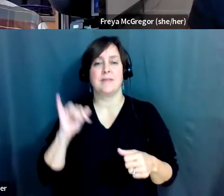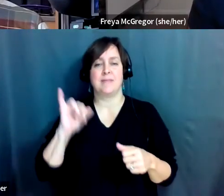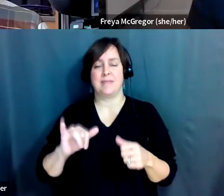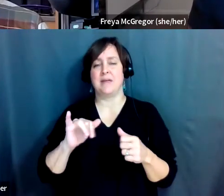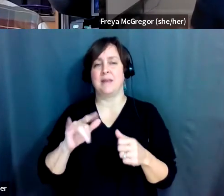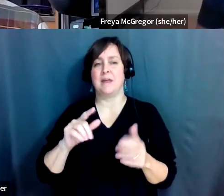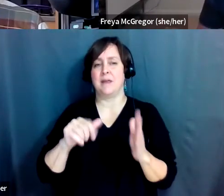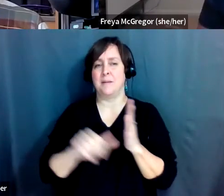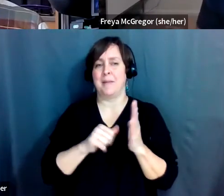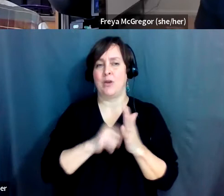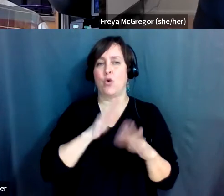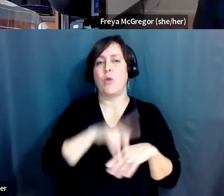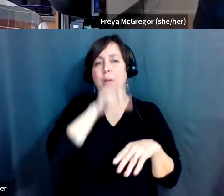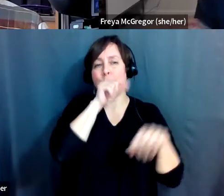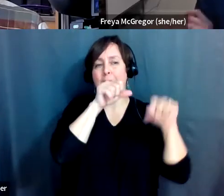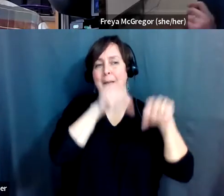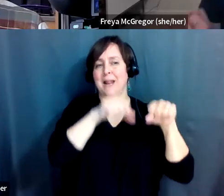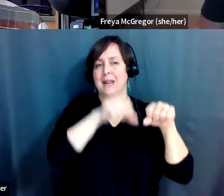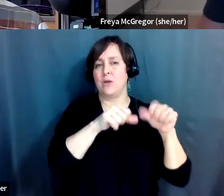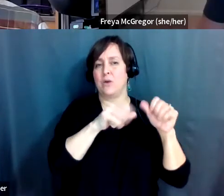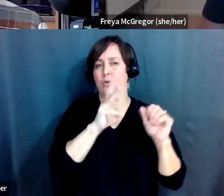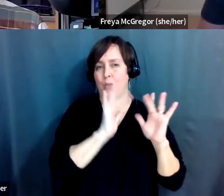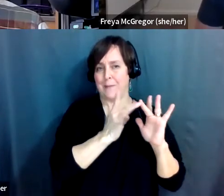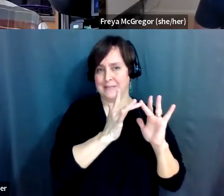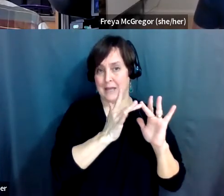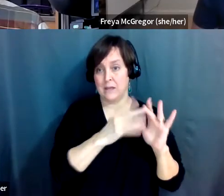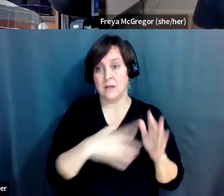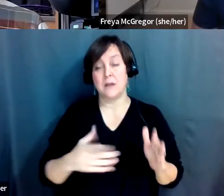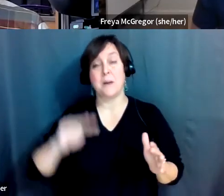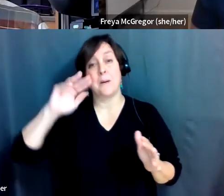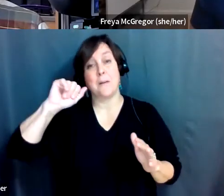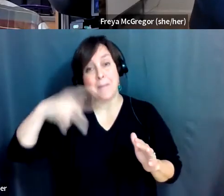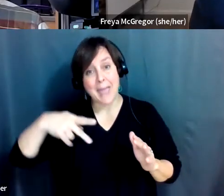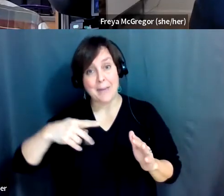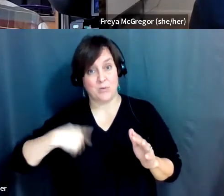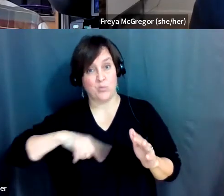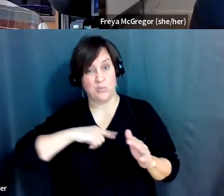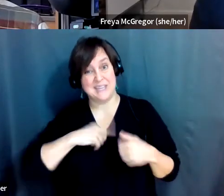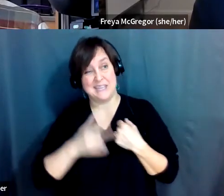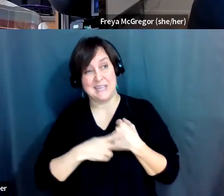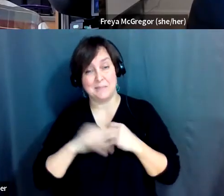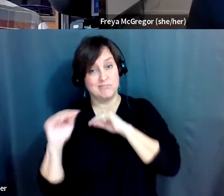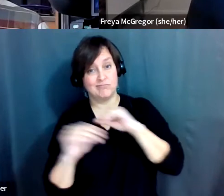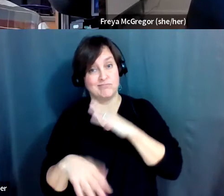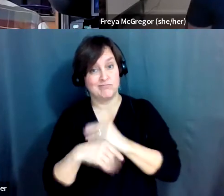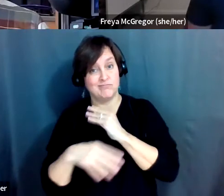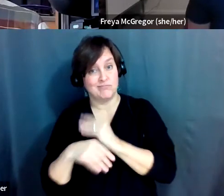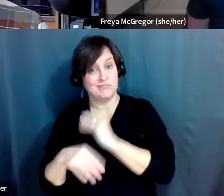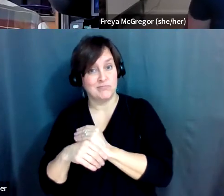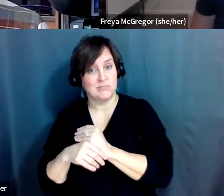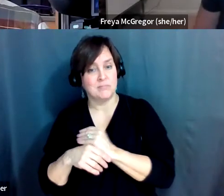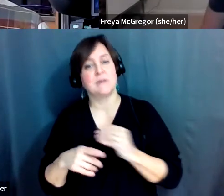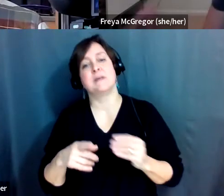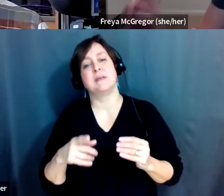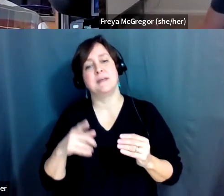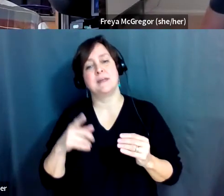place to go. And if you're interested in the bird ability map and contributing to it, which is a great opportunity to learn a bit more about what makes up an accessible